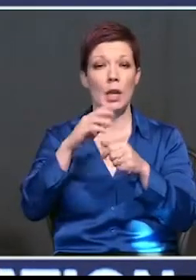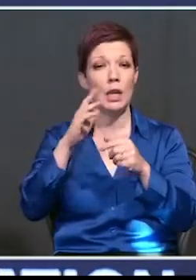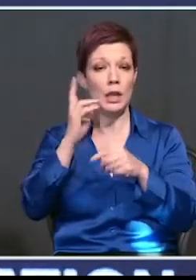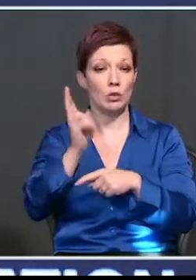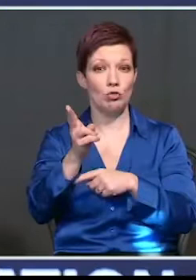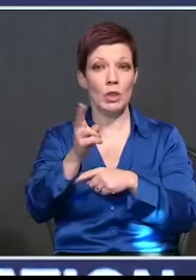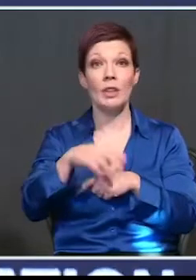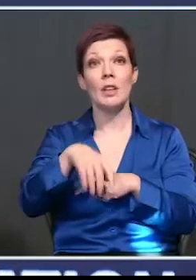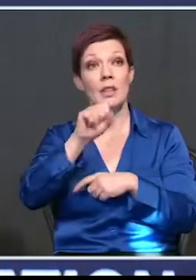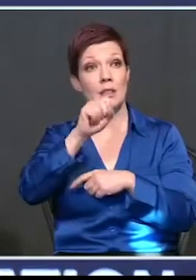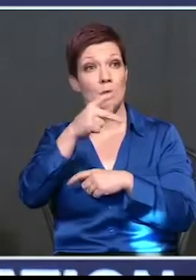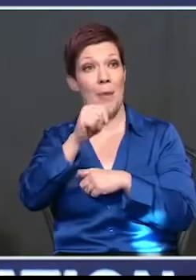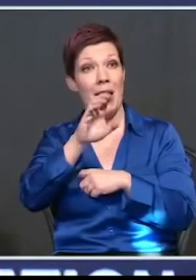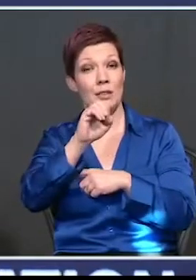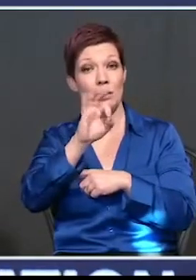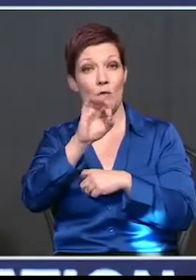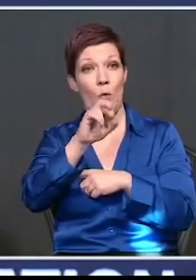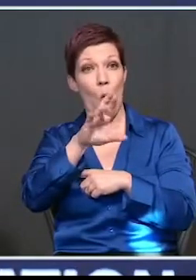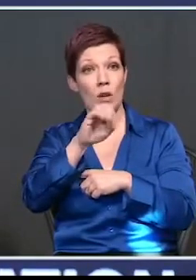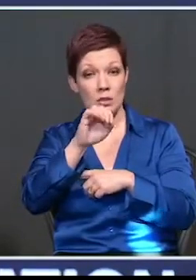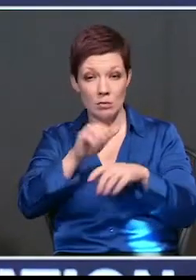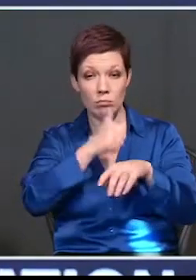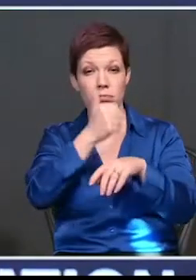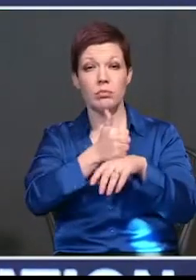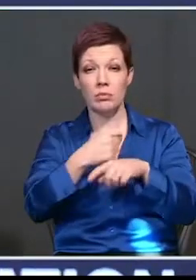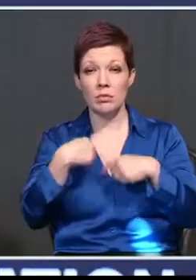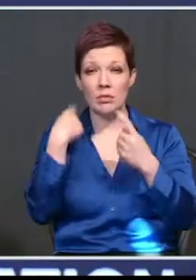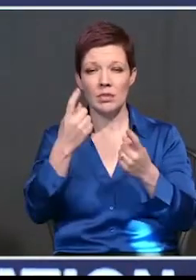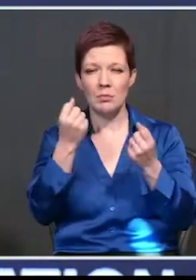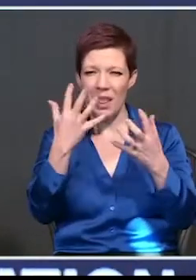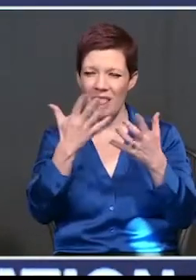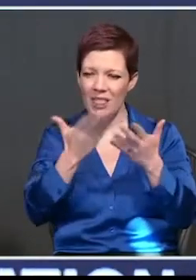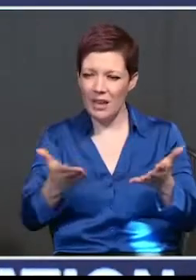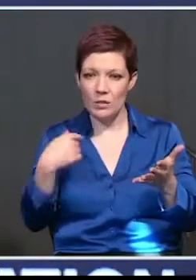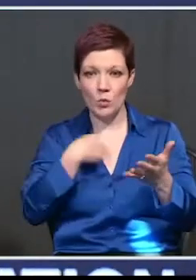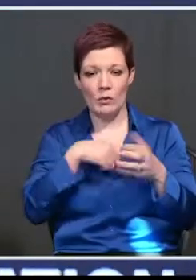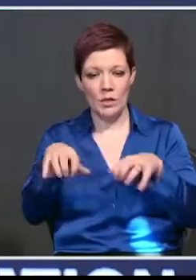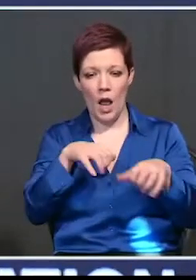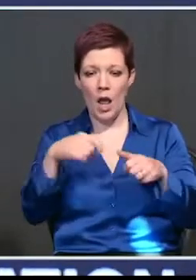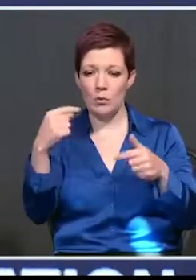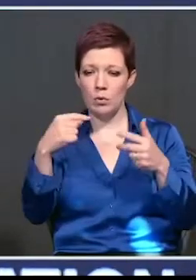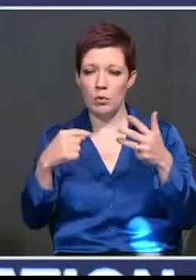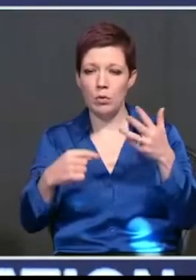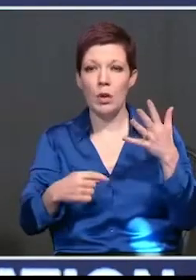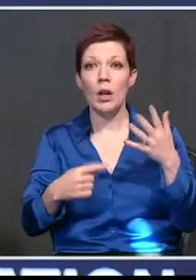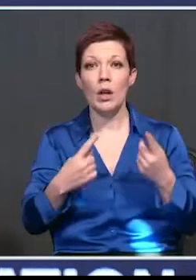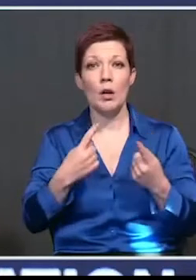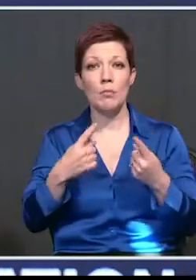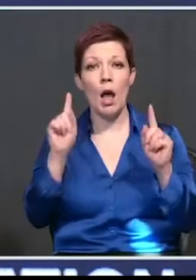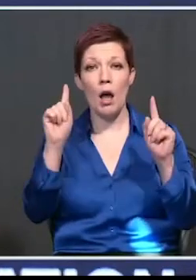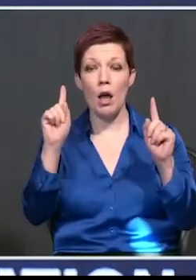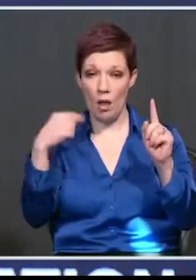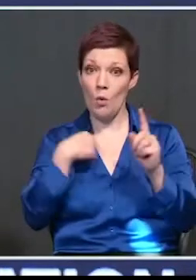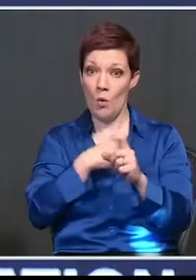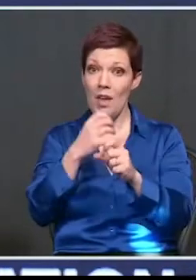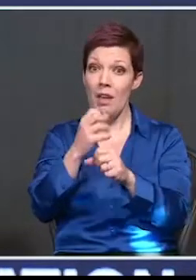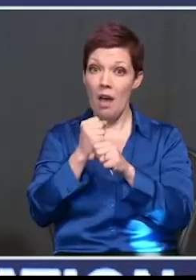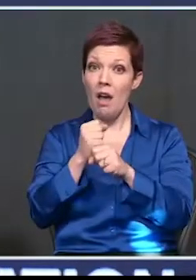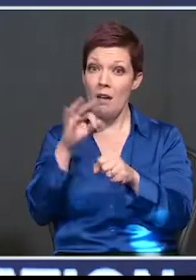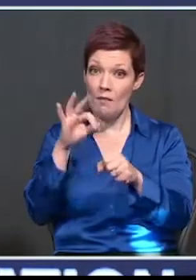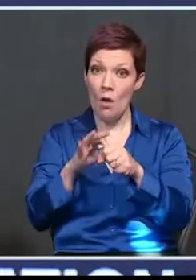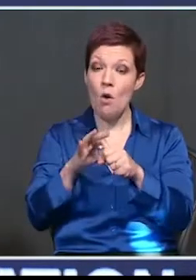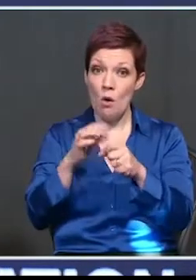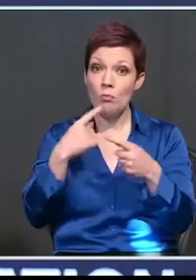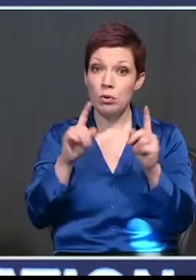Force, which nobody thought was possible. All of the things we've done and we were rewarded with a victory. Now let's see whether or not somebody